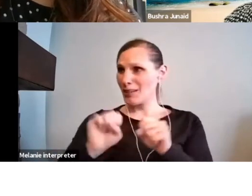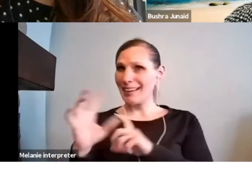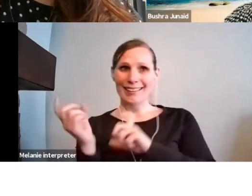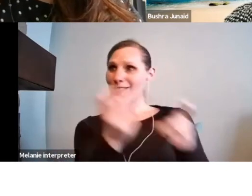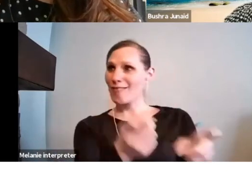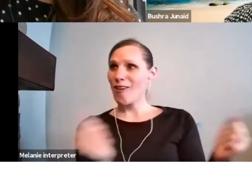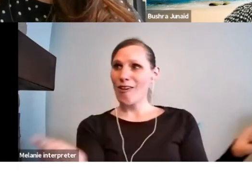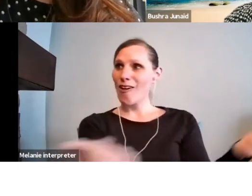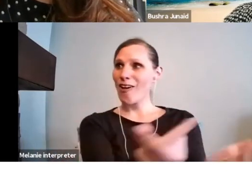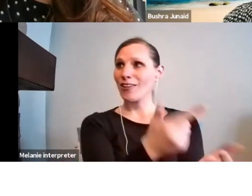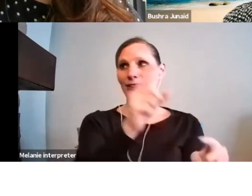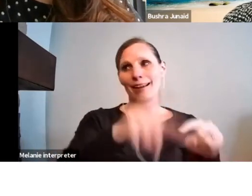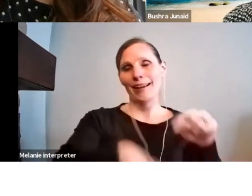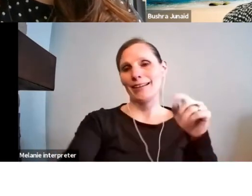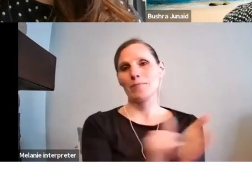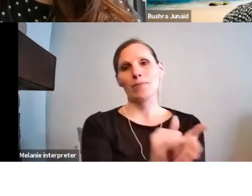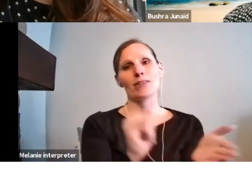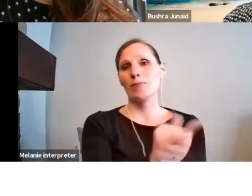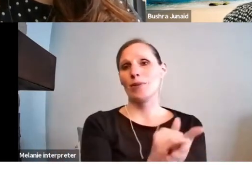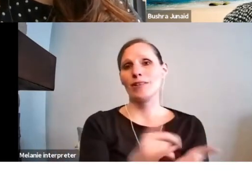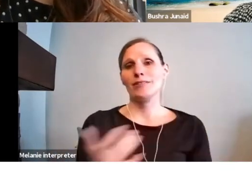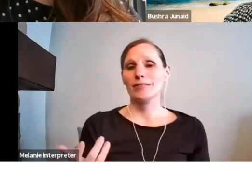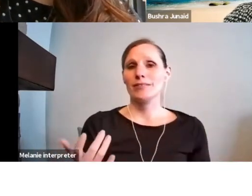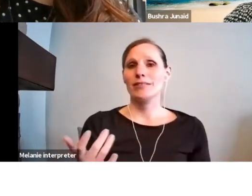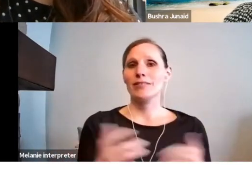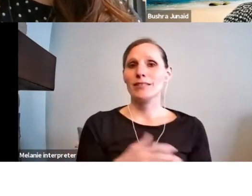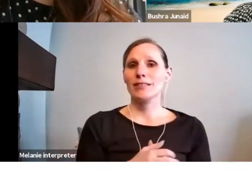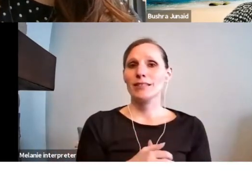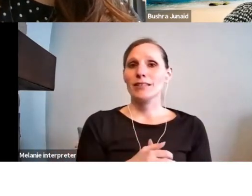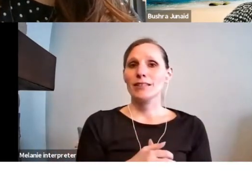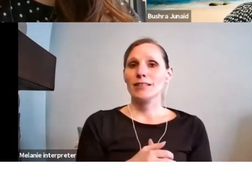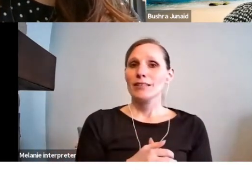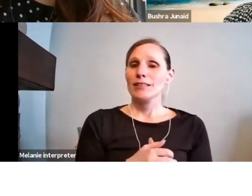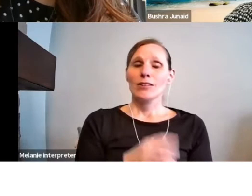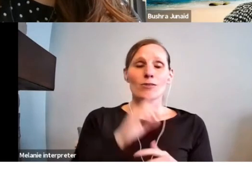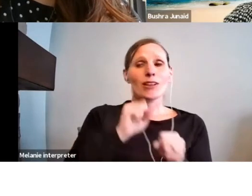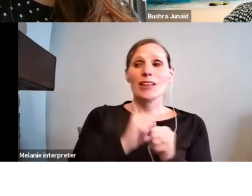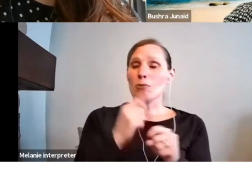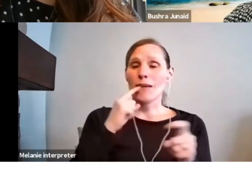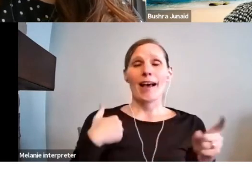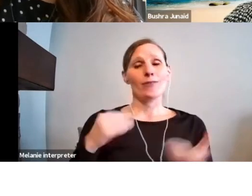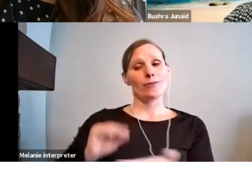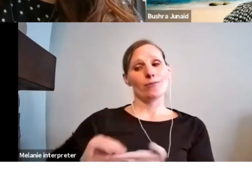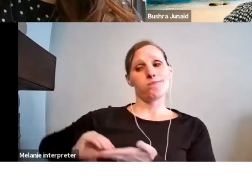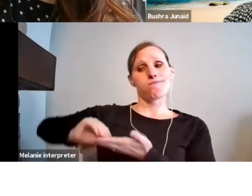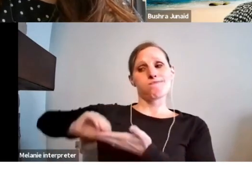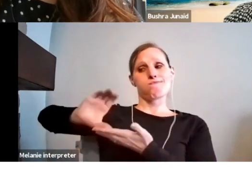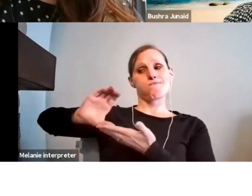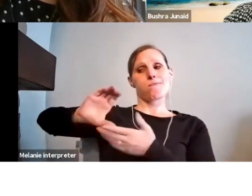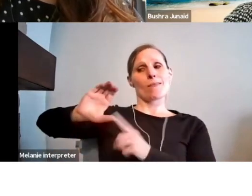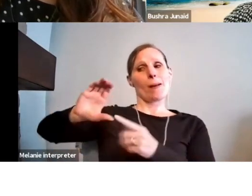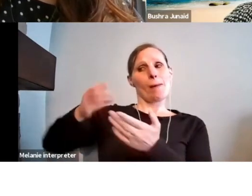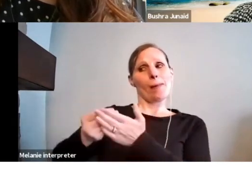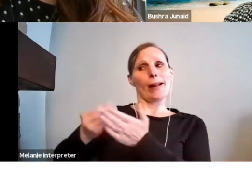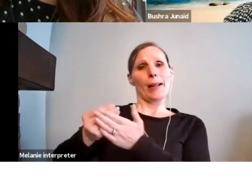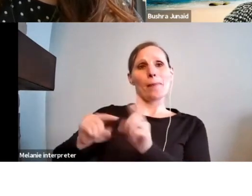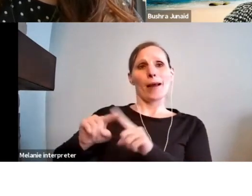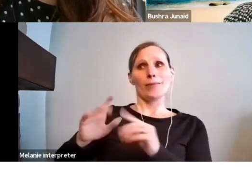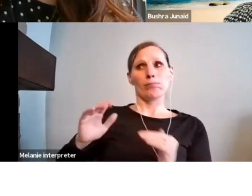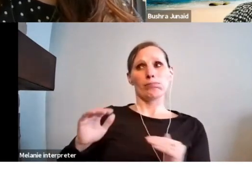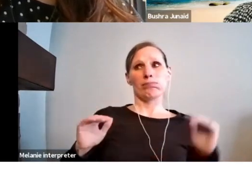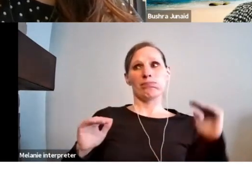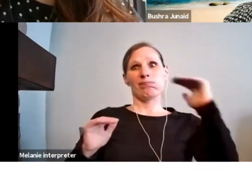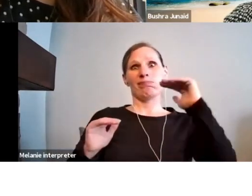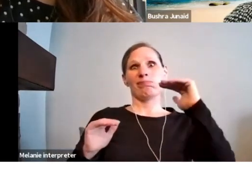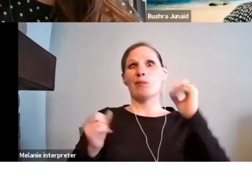receive. Certainly demand really exceeds the funding available. One example is